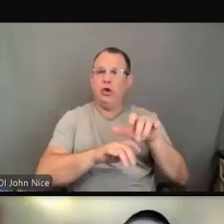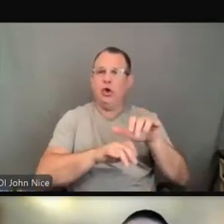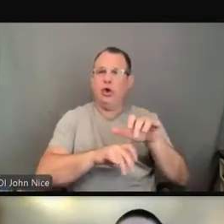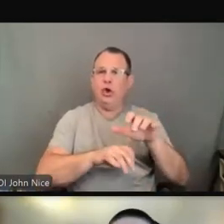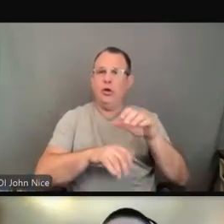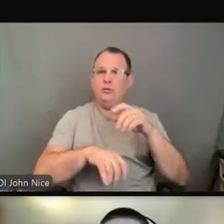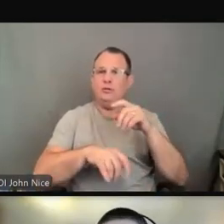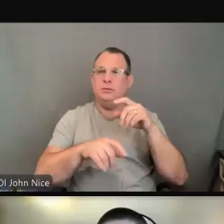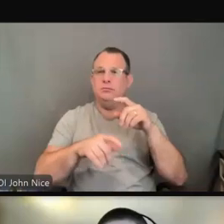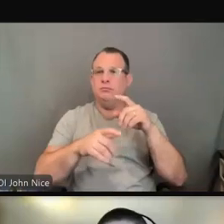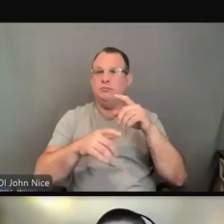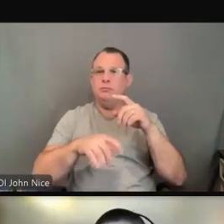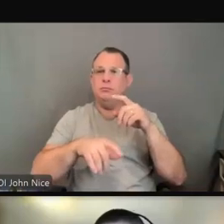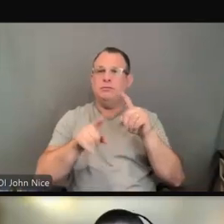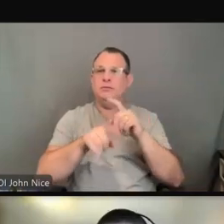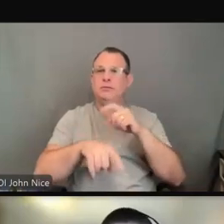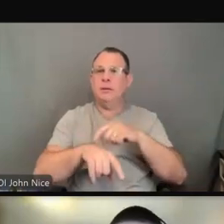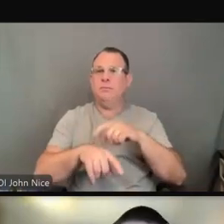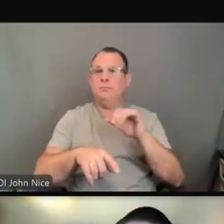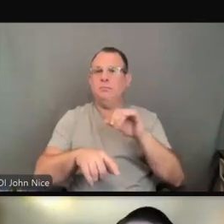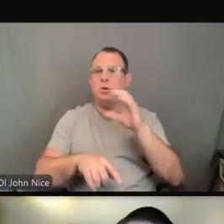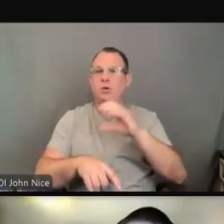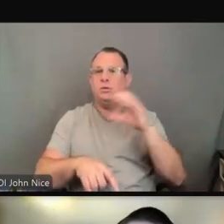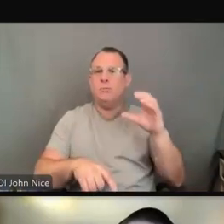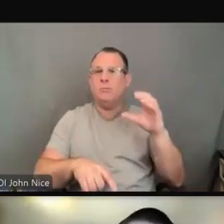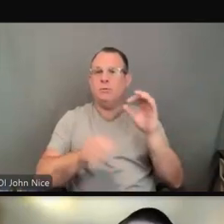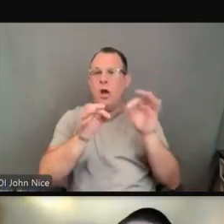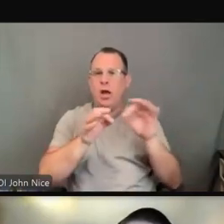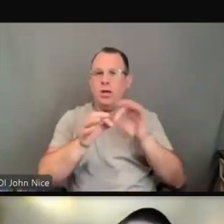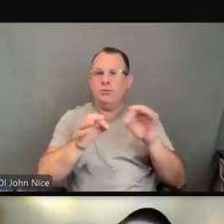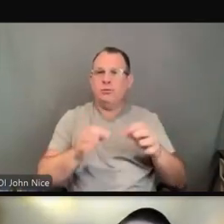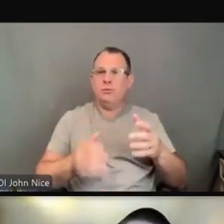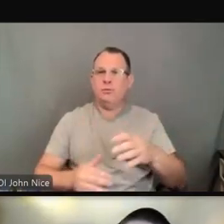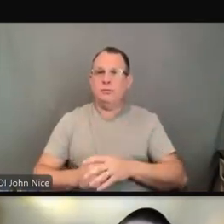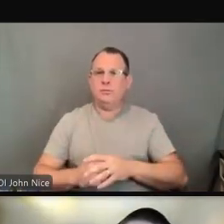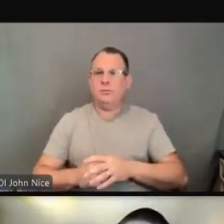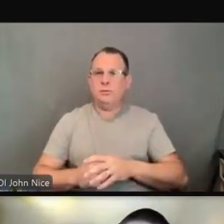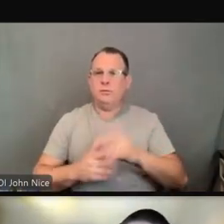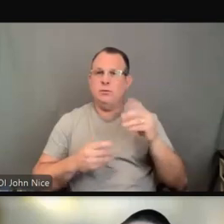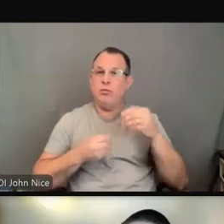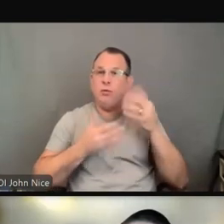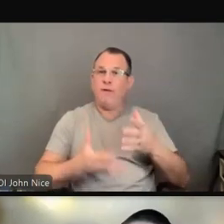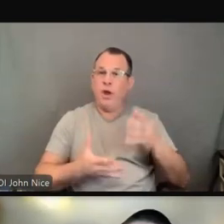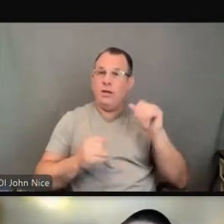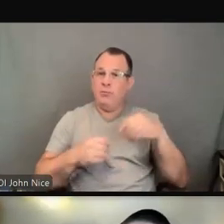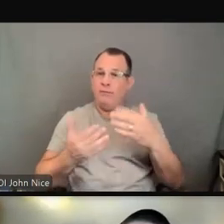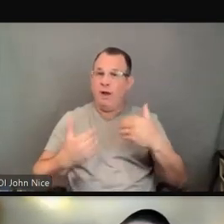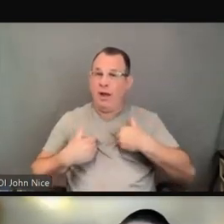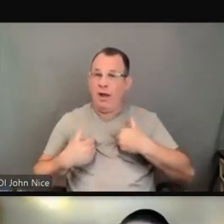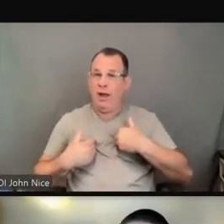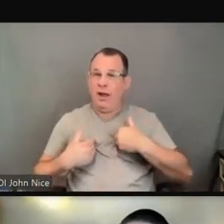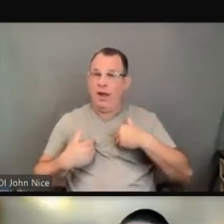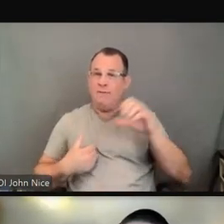providers, are they able to contract with a CART provider and add it to our telehealth sessions?